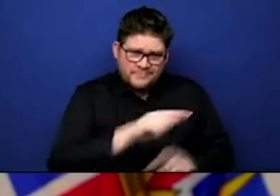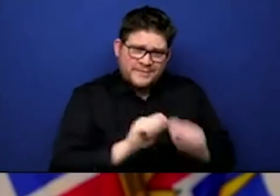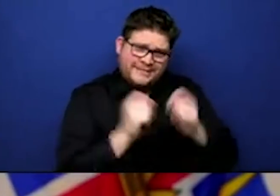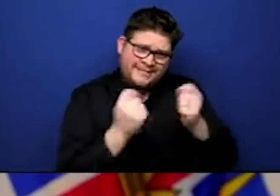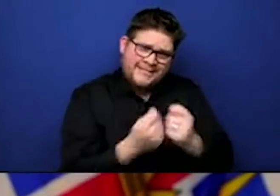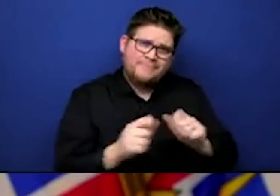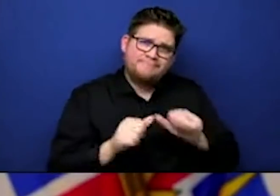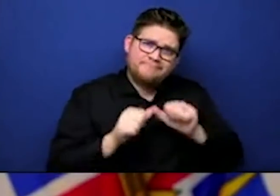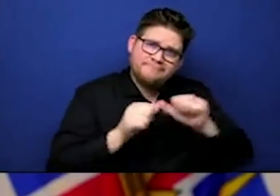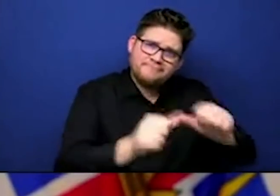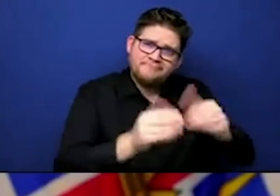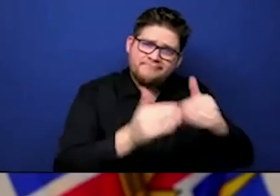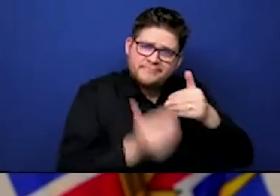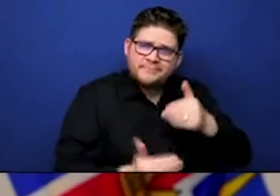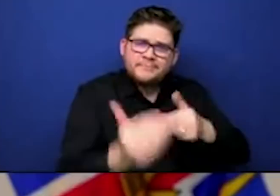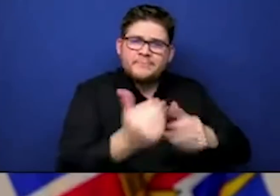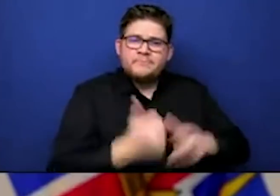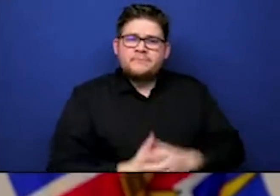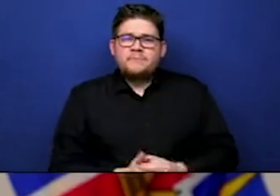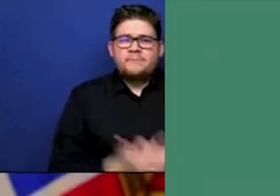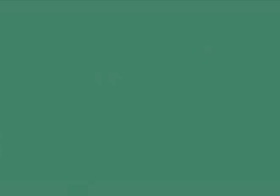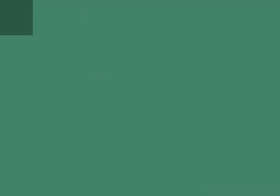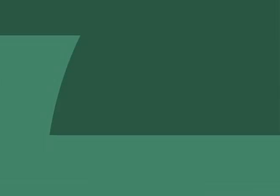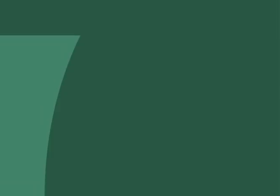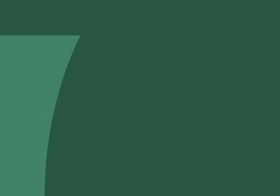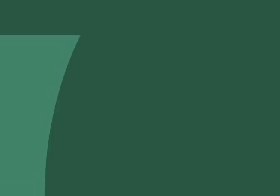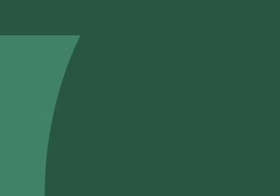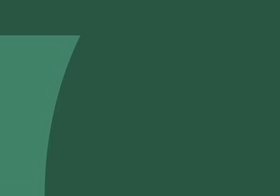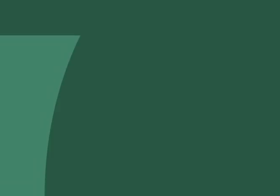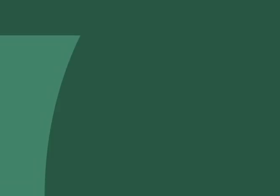attention to that and looking at that very carefully every day.